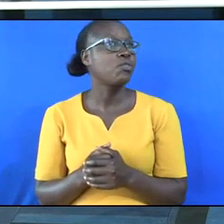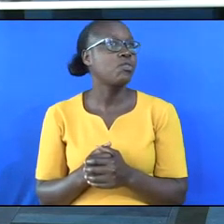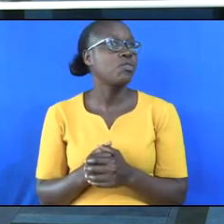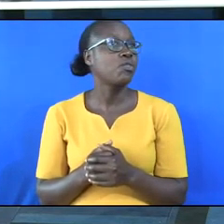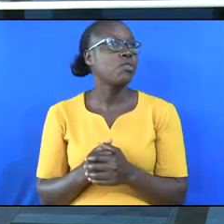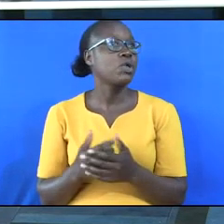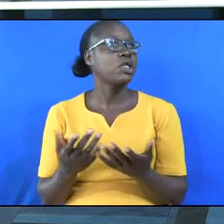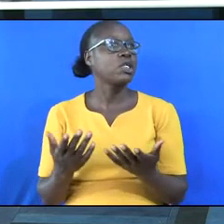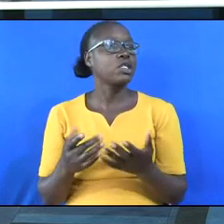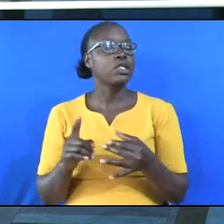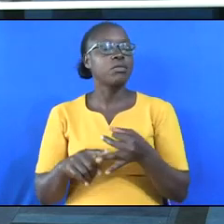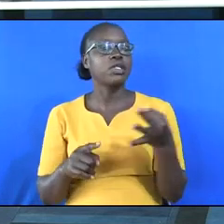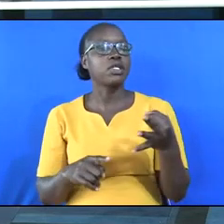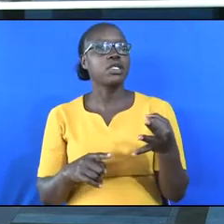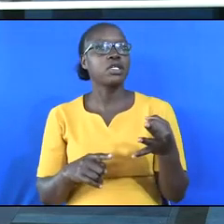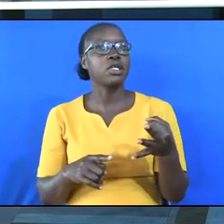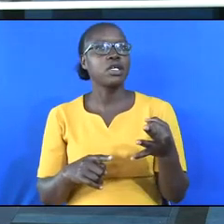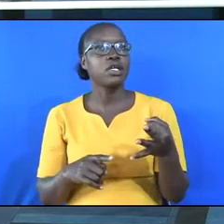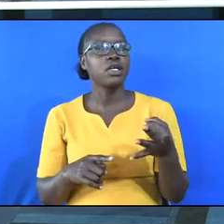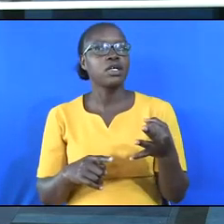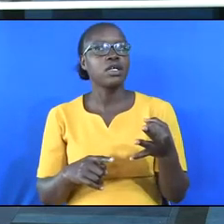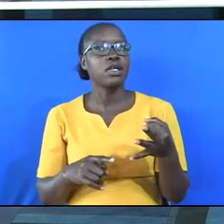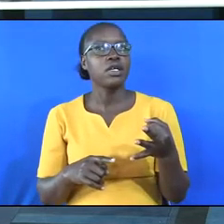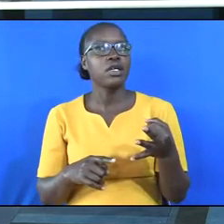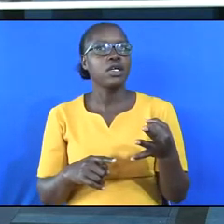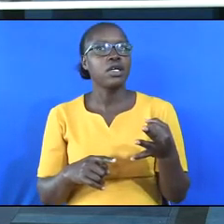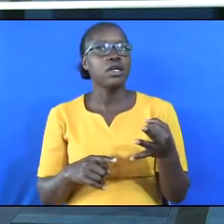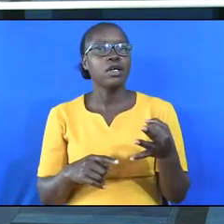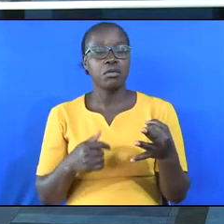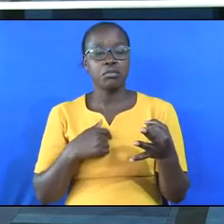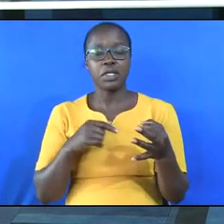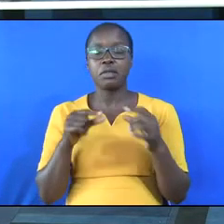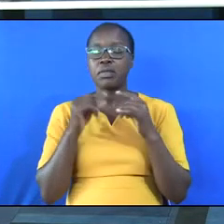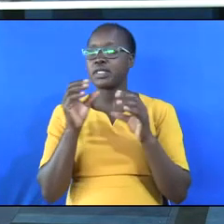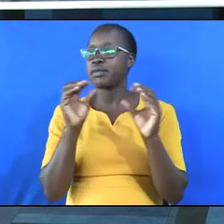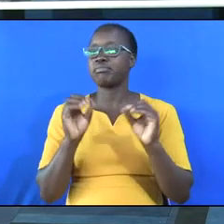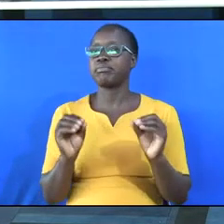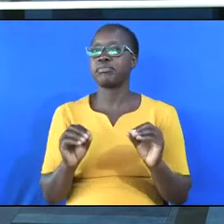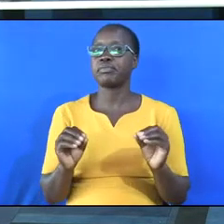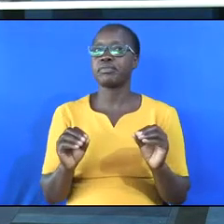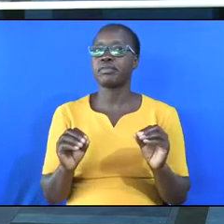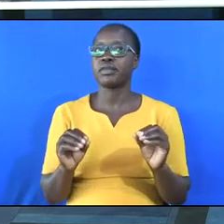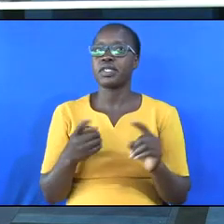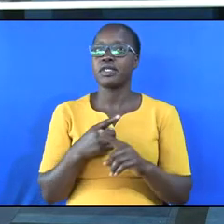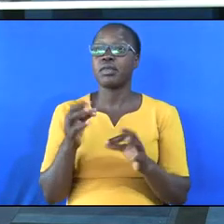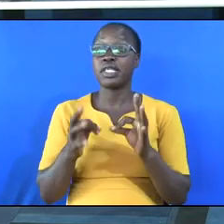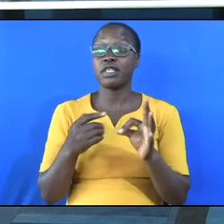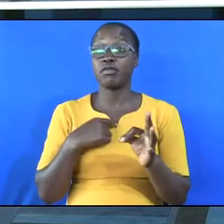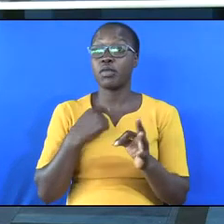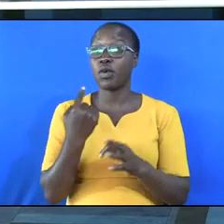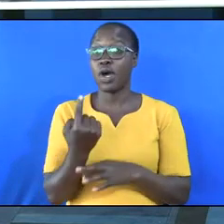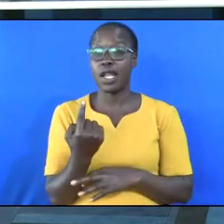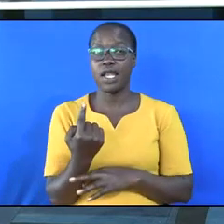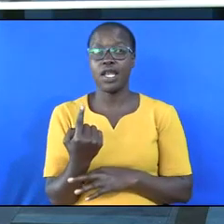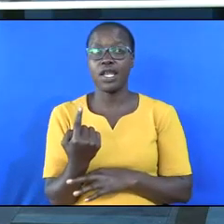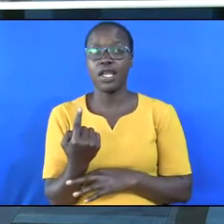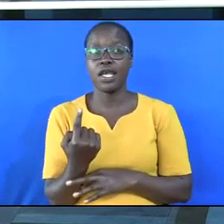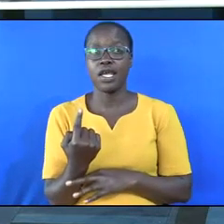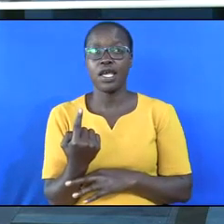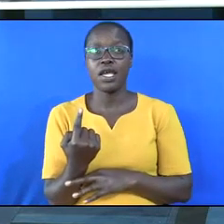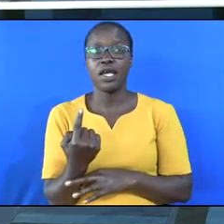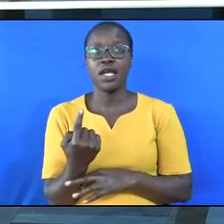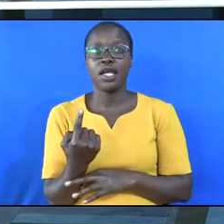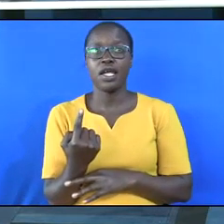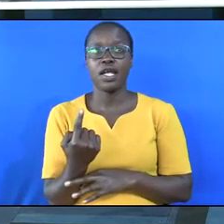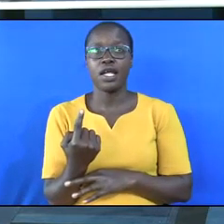Thirdly, I want to give a disclaimer that I'm not a theologian. But if I were one, I would